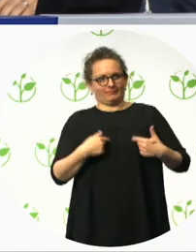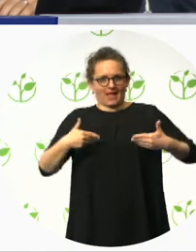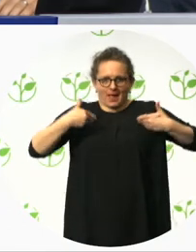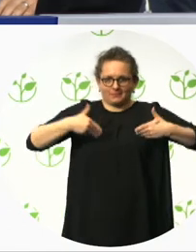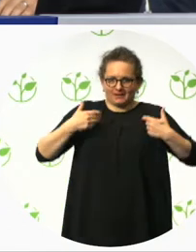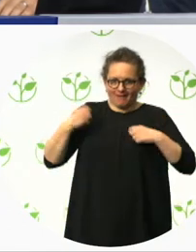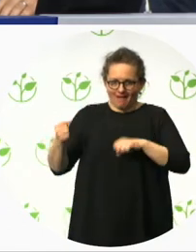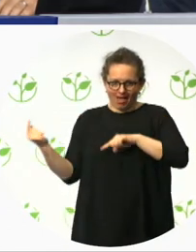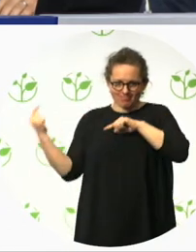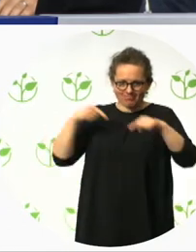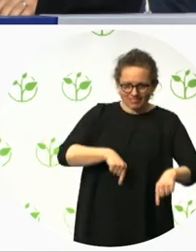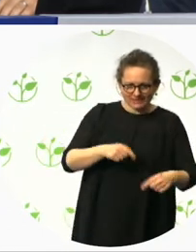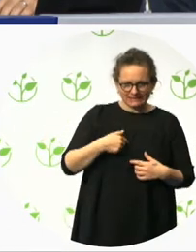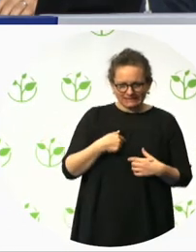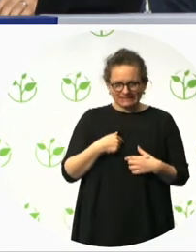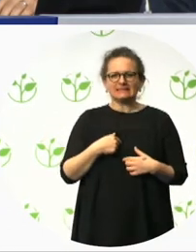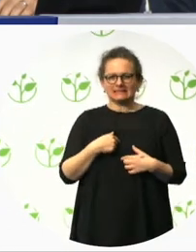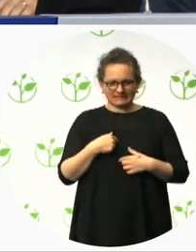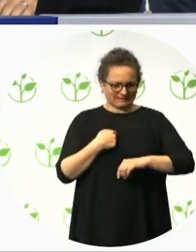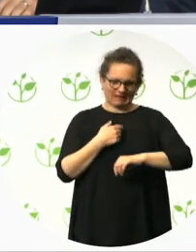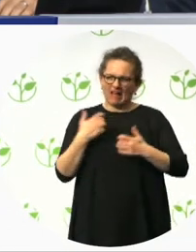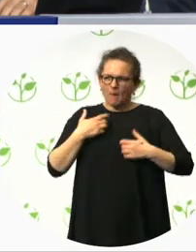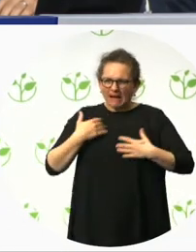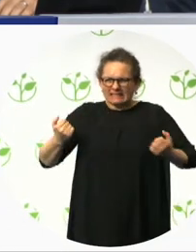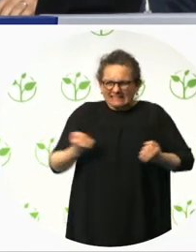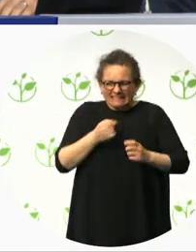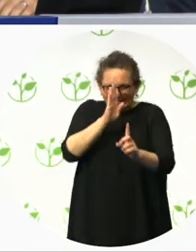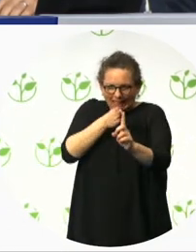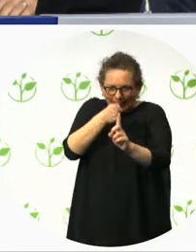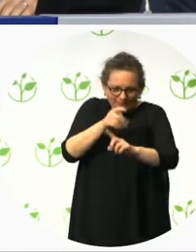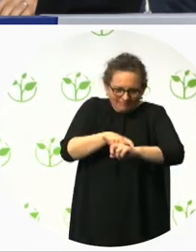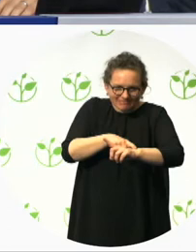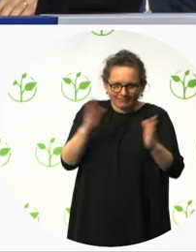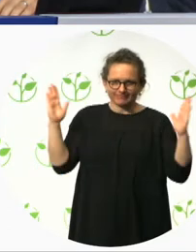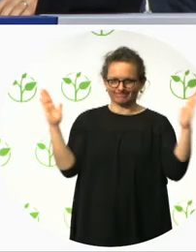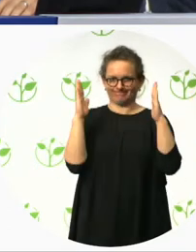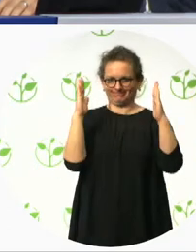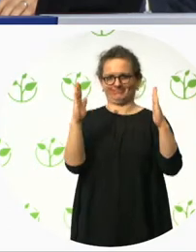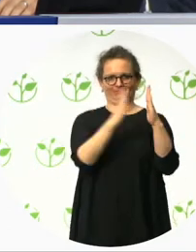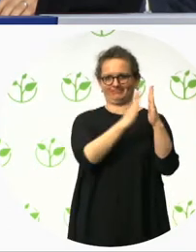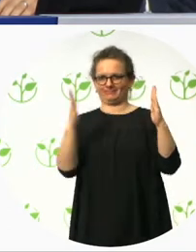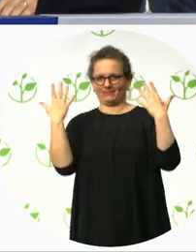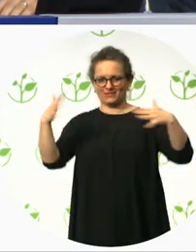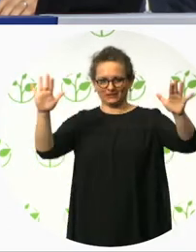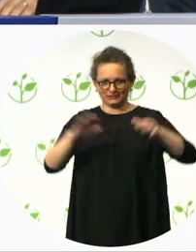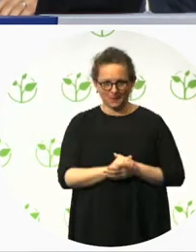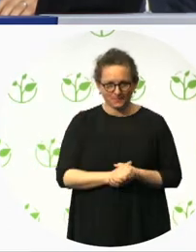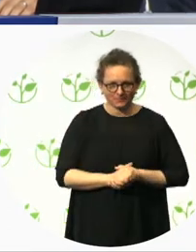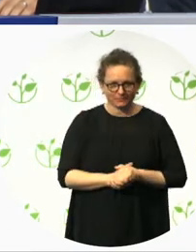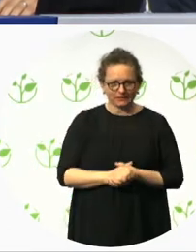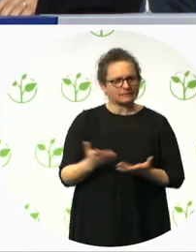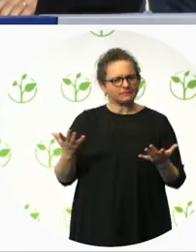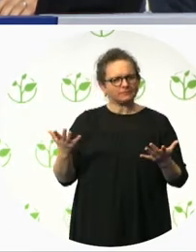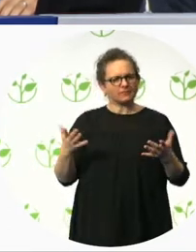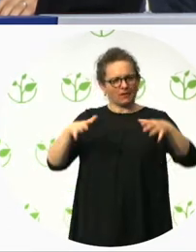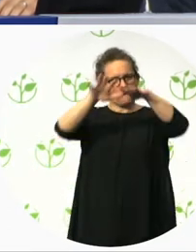to time as the, the last speaker on the panel. but yeah, I am from the, the Global Disability Innovation Hub. But as the session is, is looking at